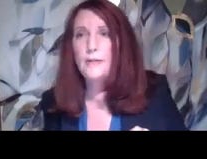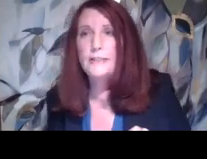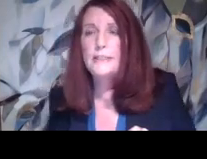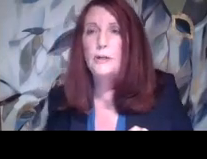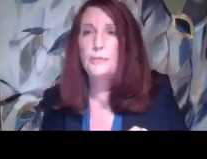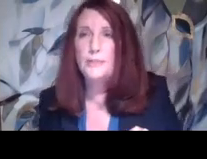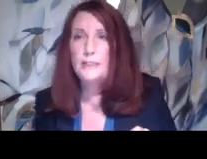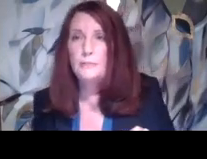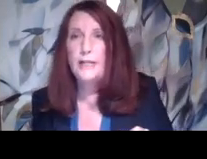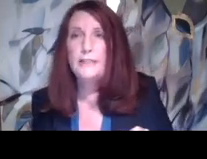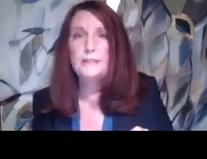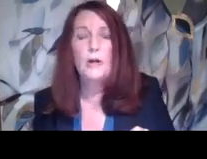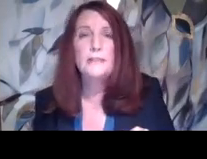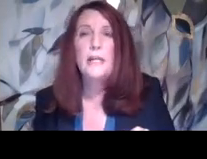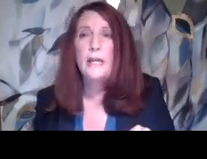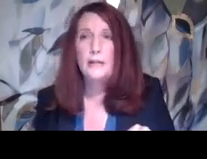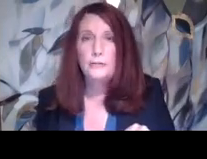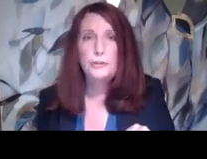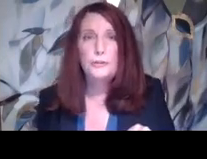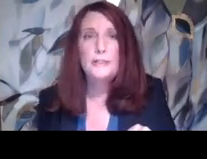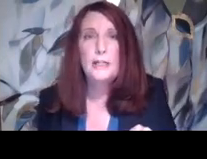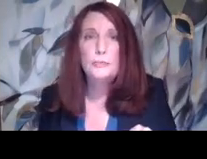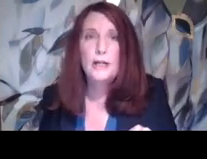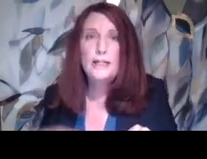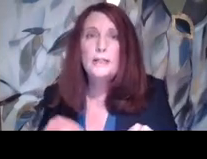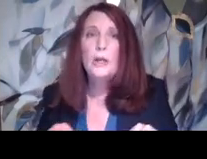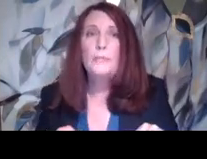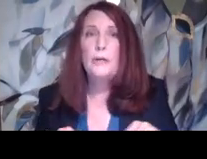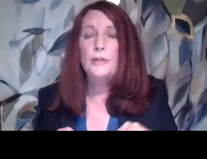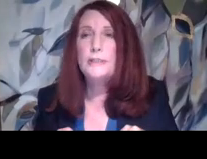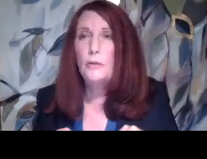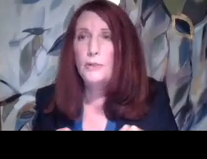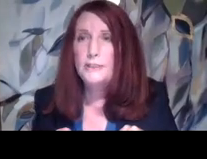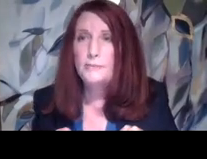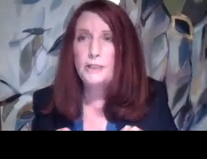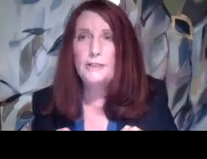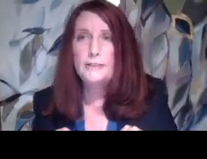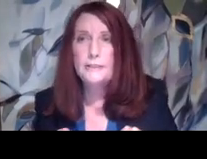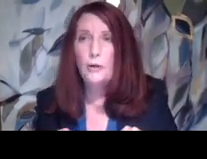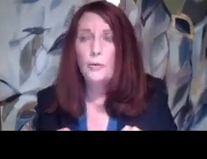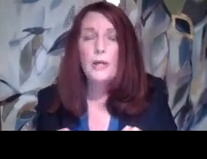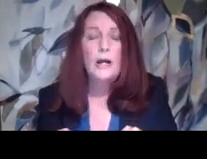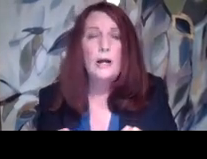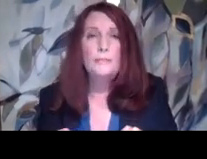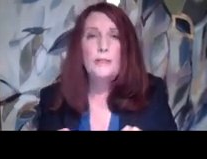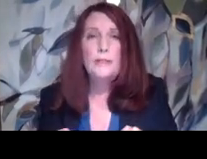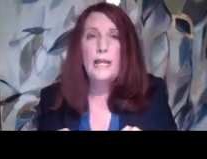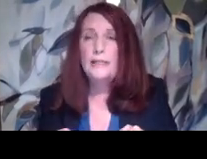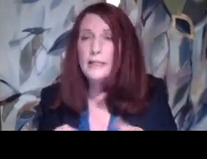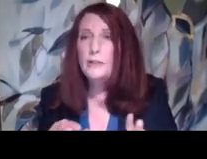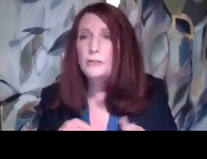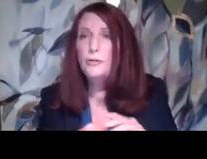students like Francine are protected by these laws and other students, as well as parents with disabilities. So, um,